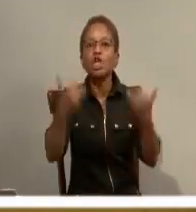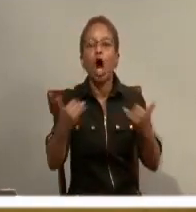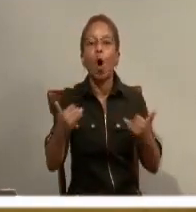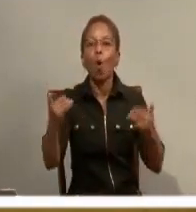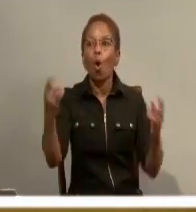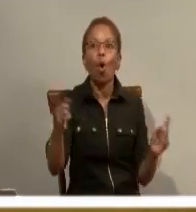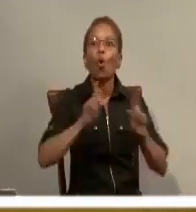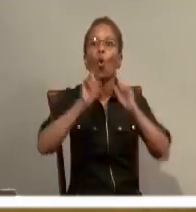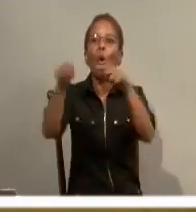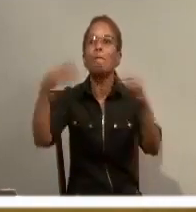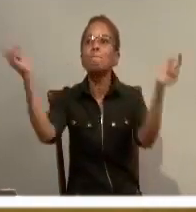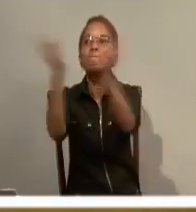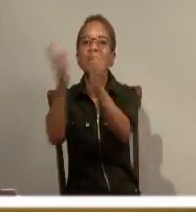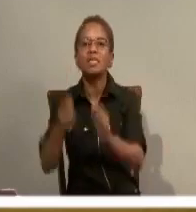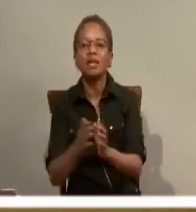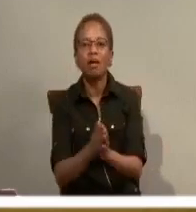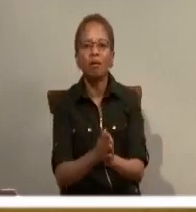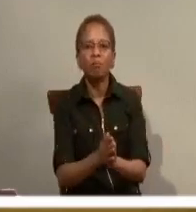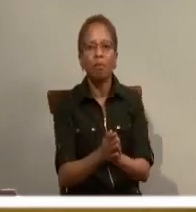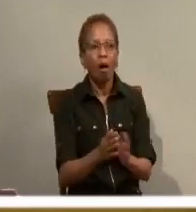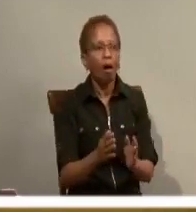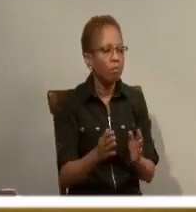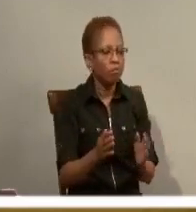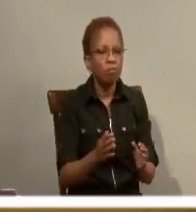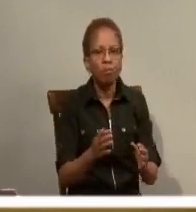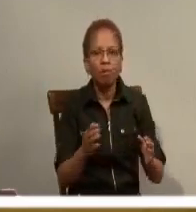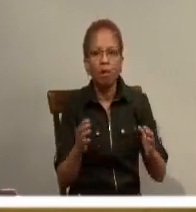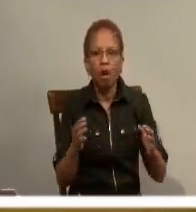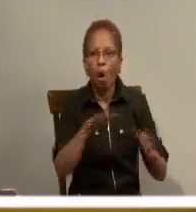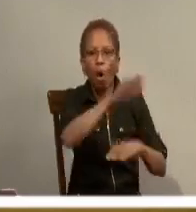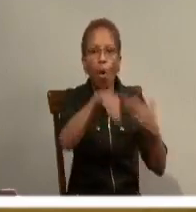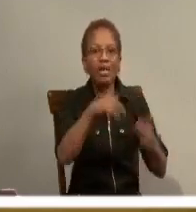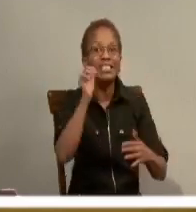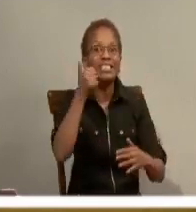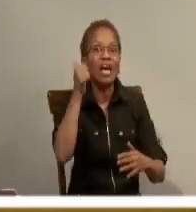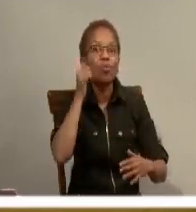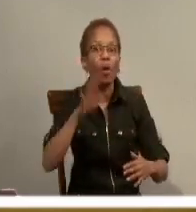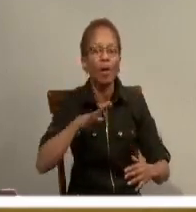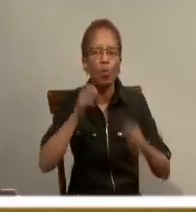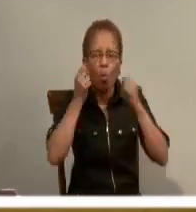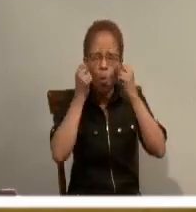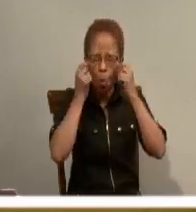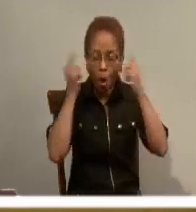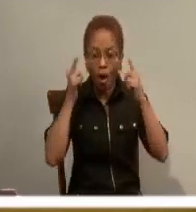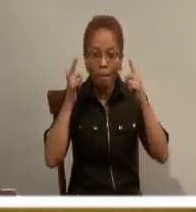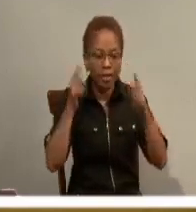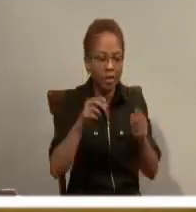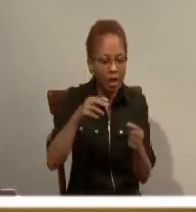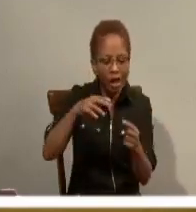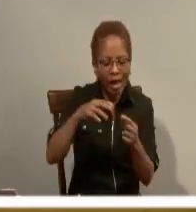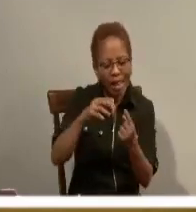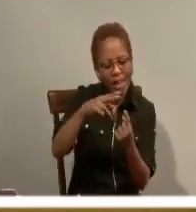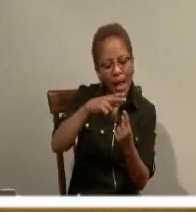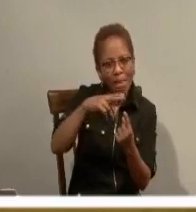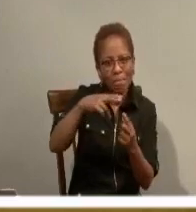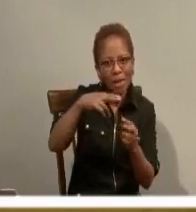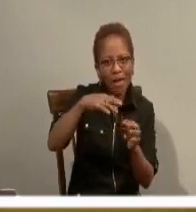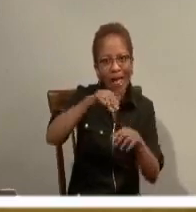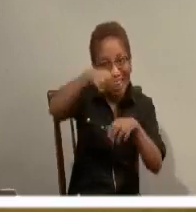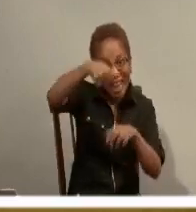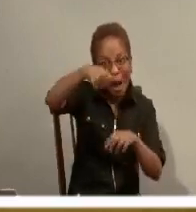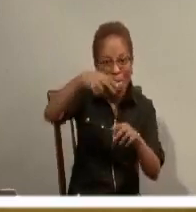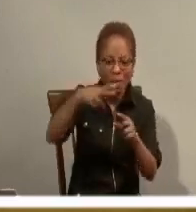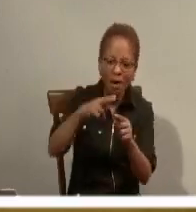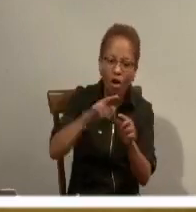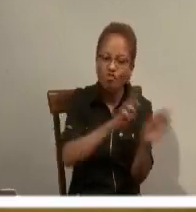and meet him. At this all those bridesmaids woke up and trimmed their lamps and the